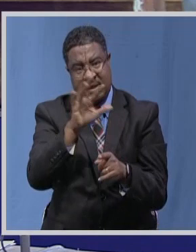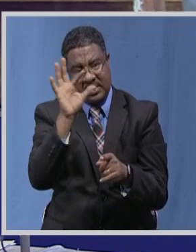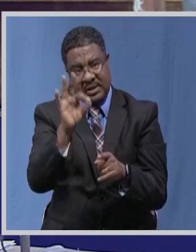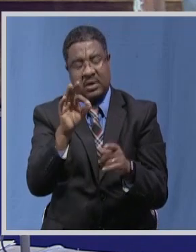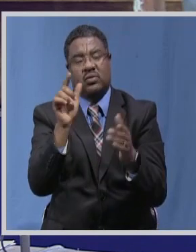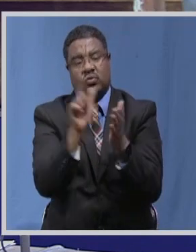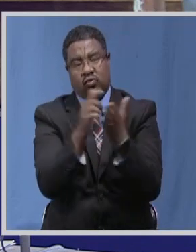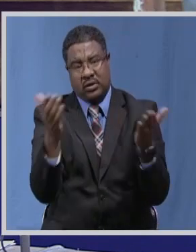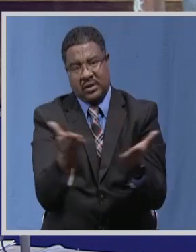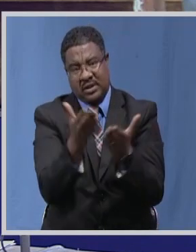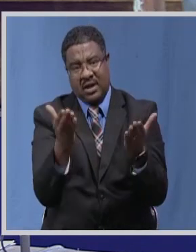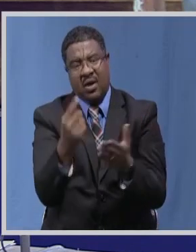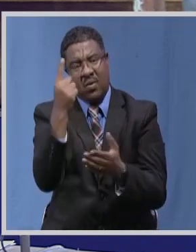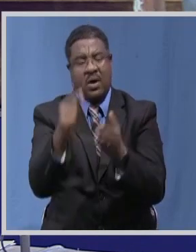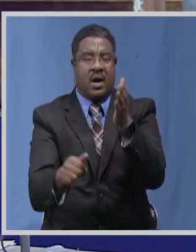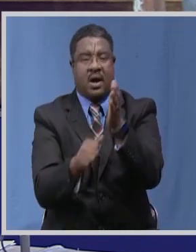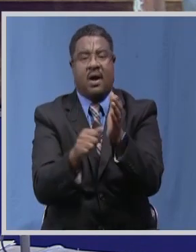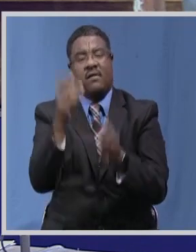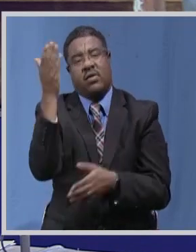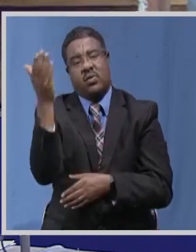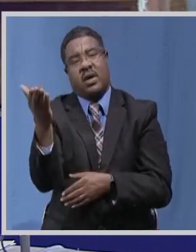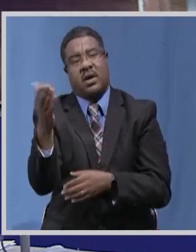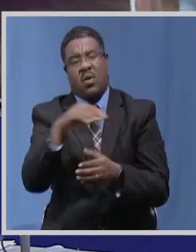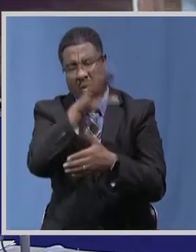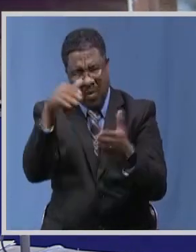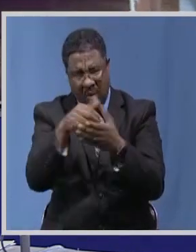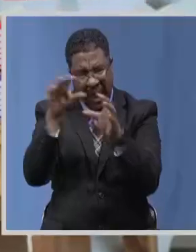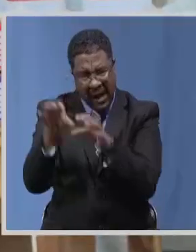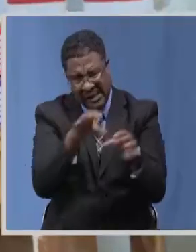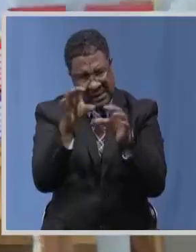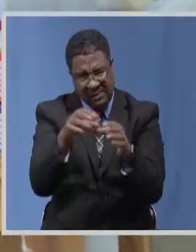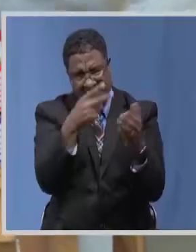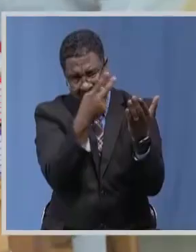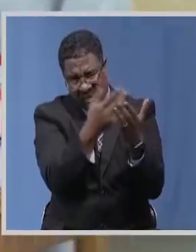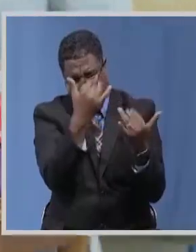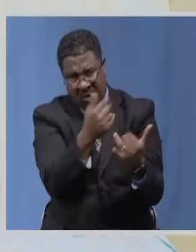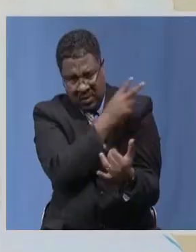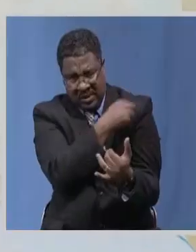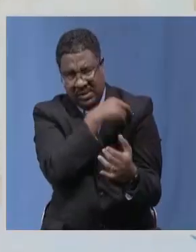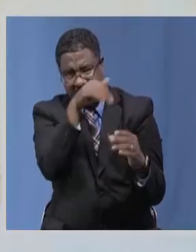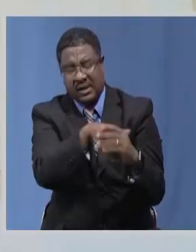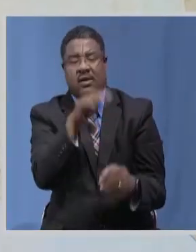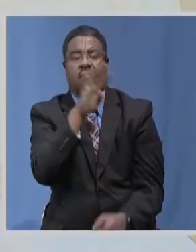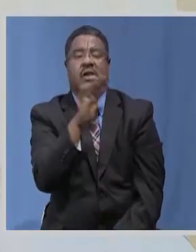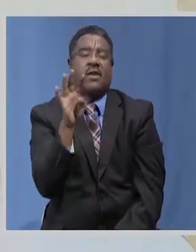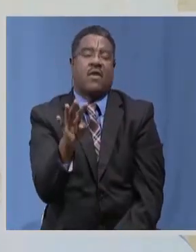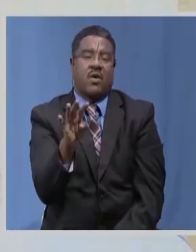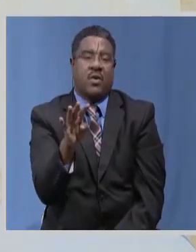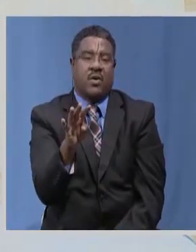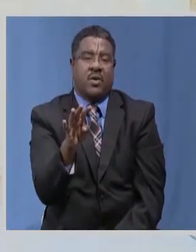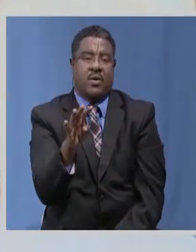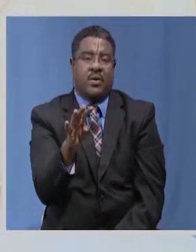Kabwe making the active cases 44 Brian Mali has the rest of Zambia's COVID-19 cases have continued to steadily rise